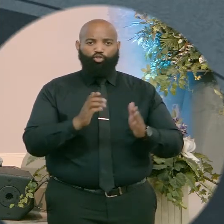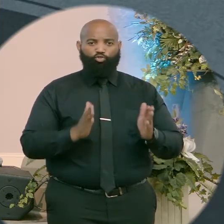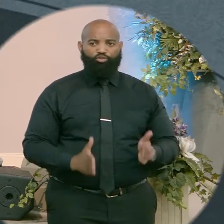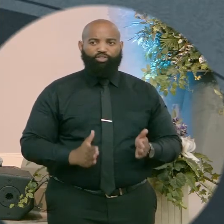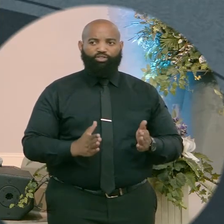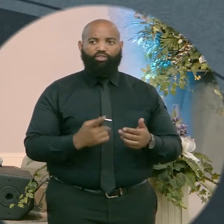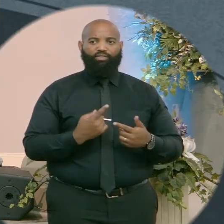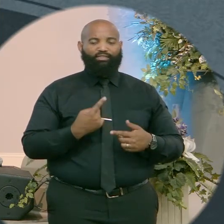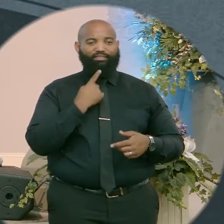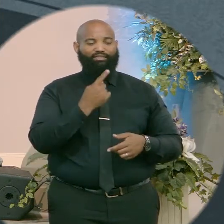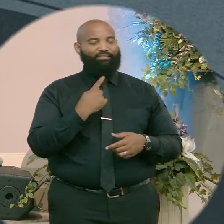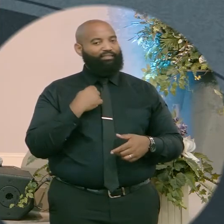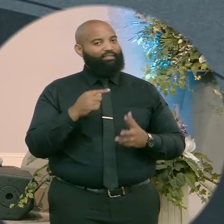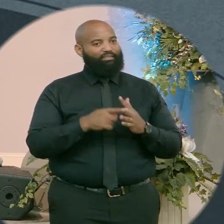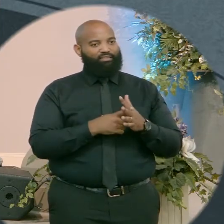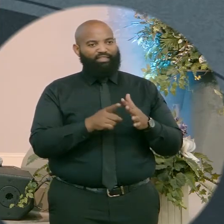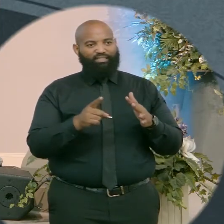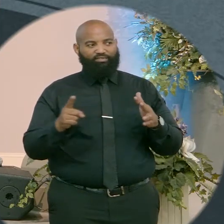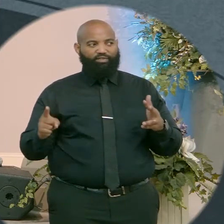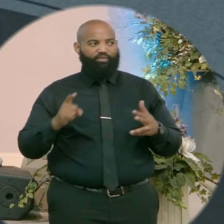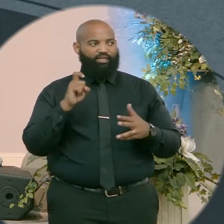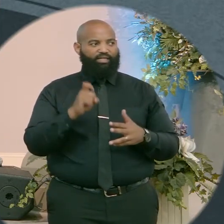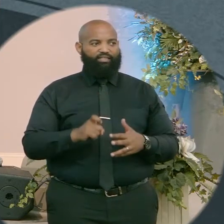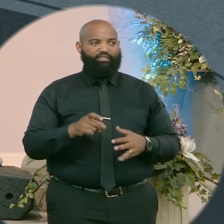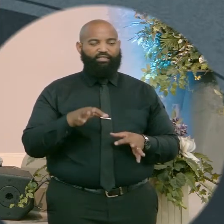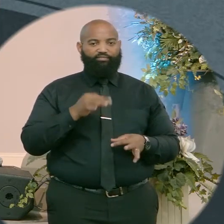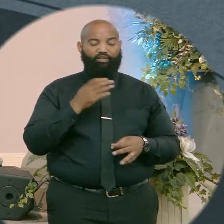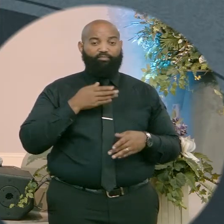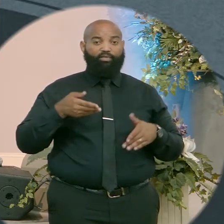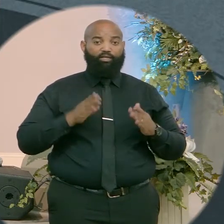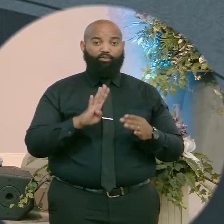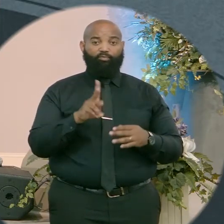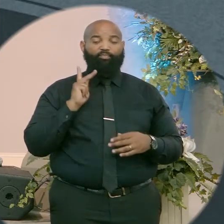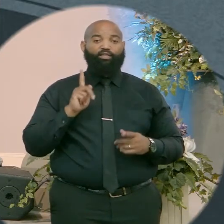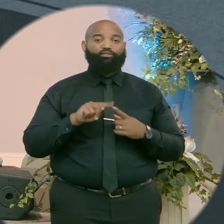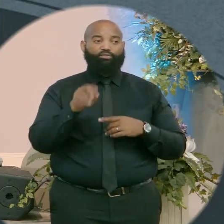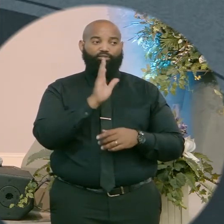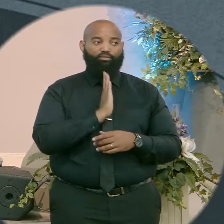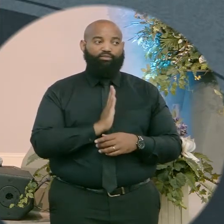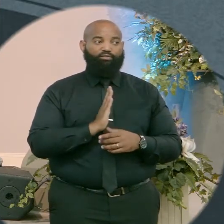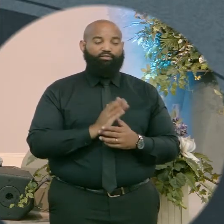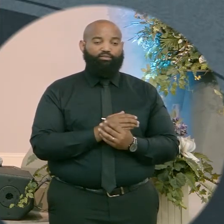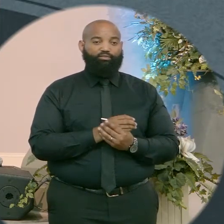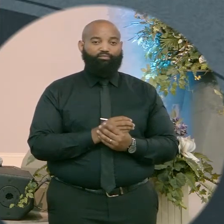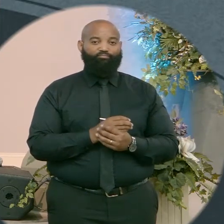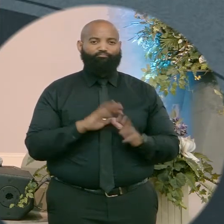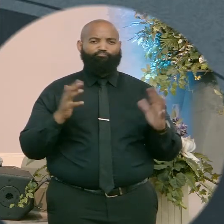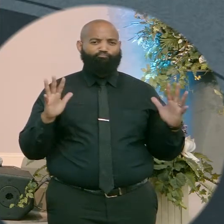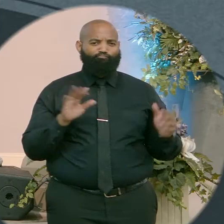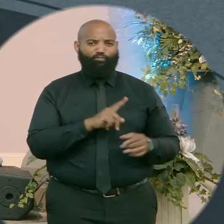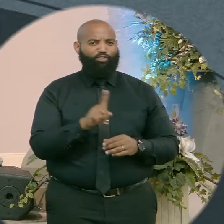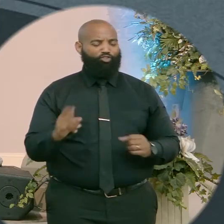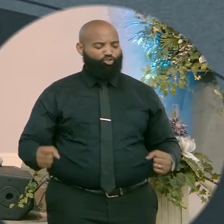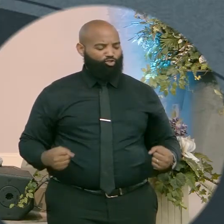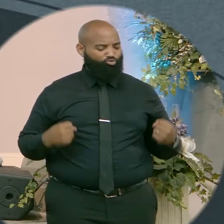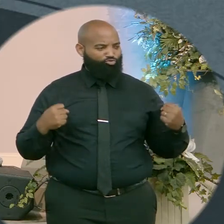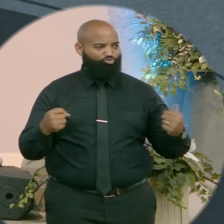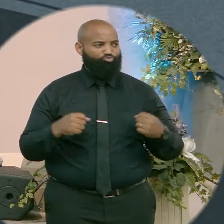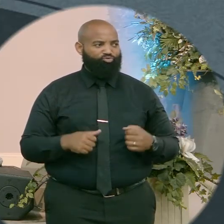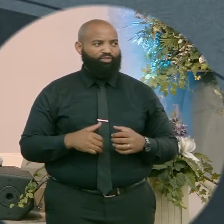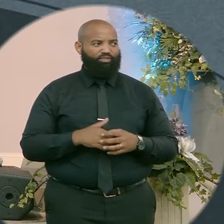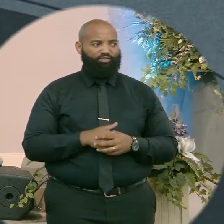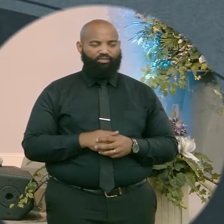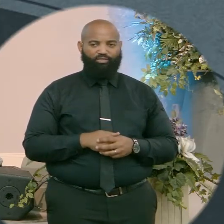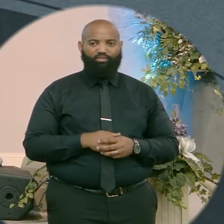of accountability. I've drifted. I need to find my way back. I see those hands. I applaud your boldness. I want to